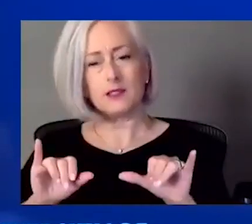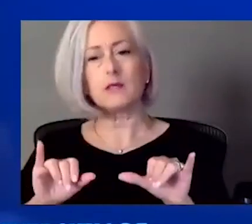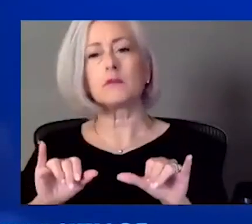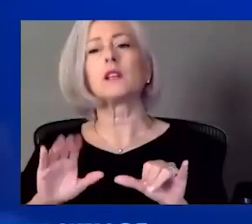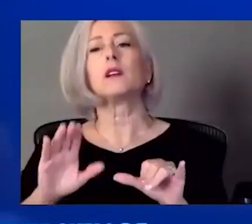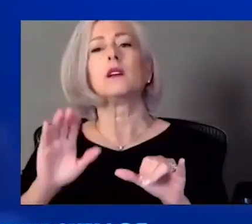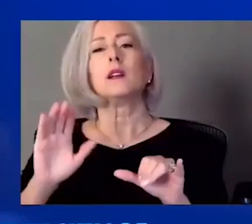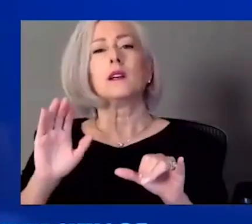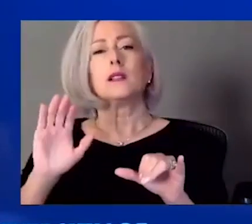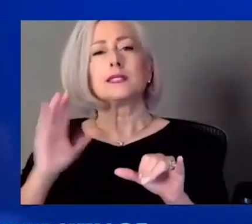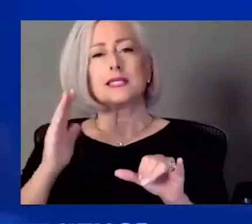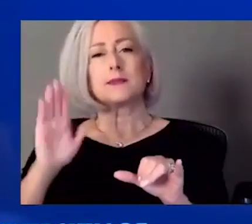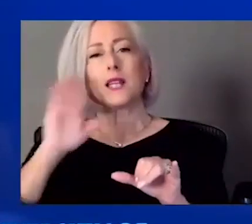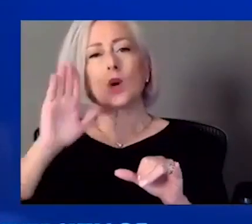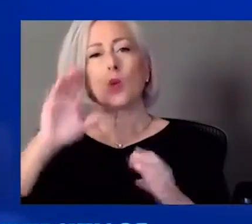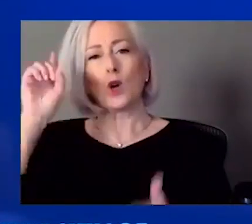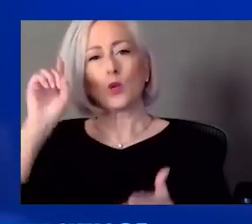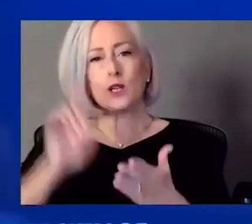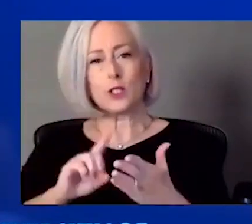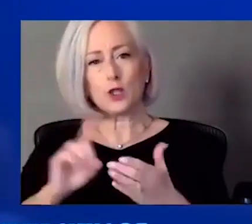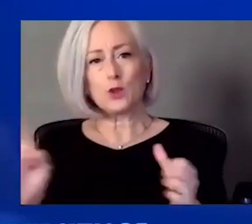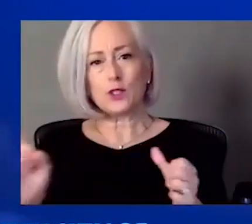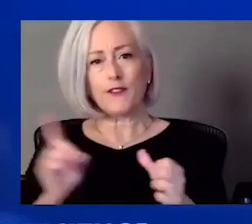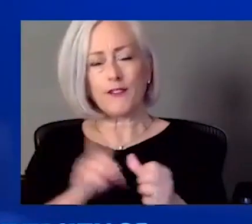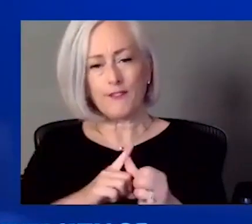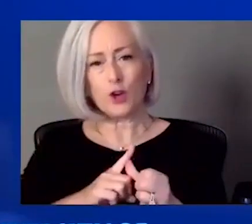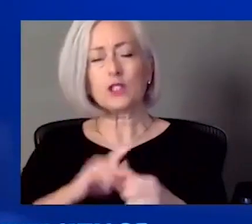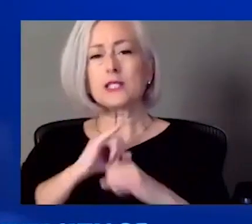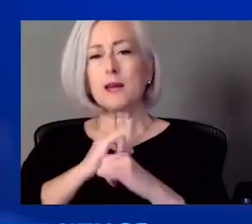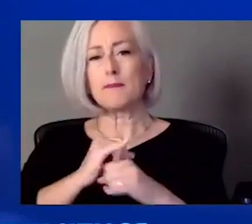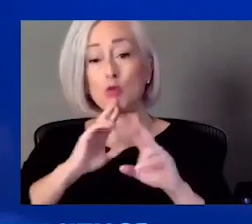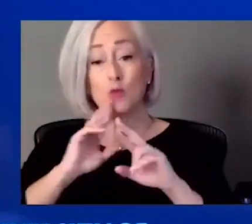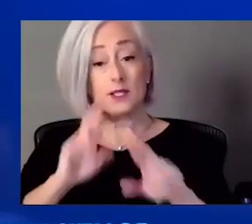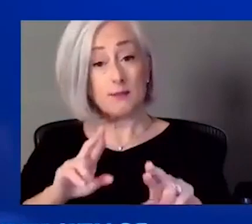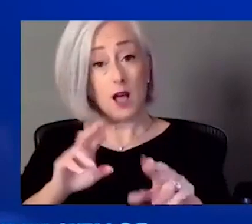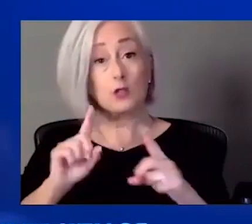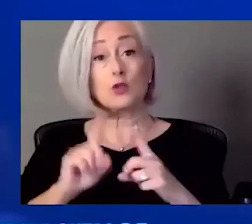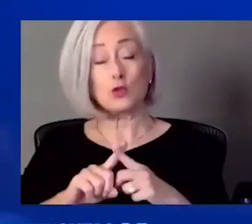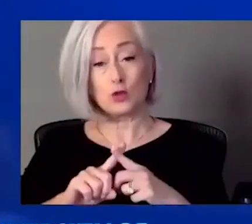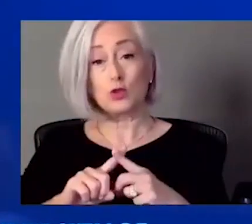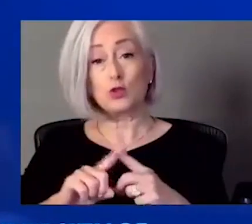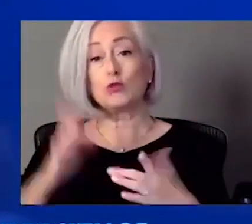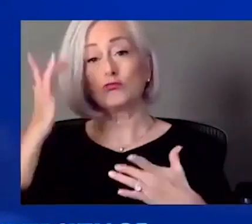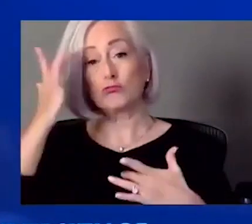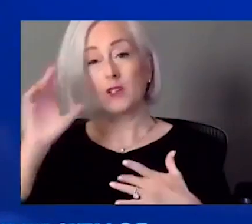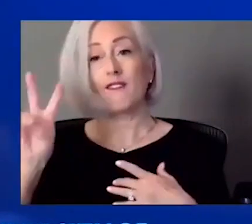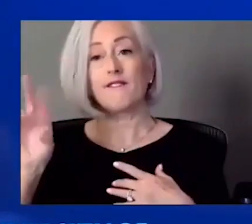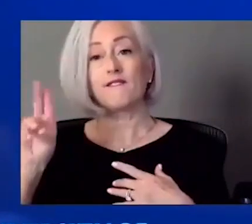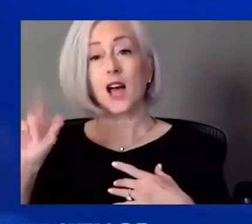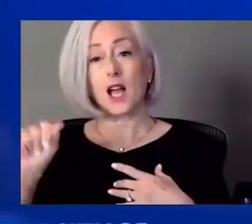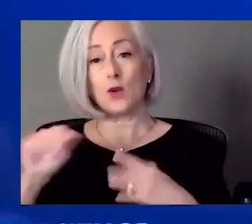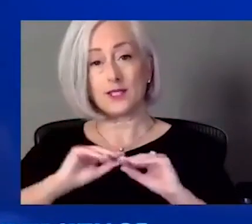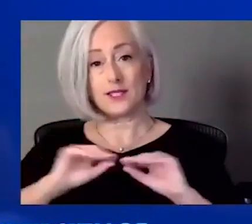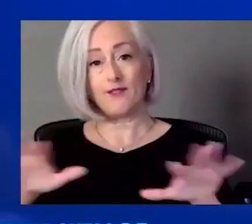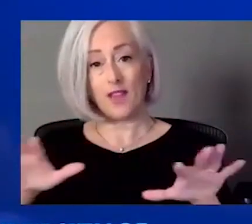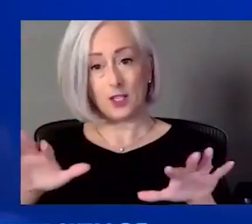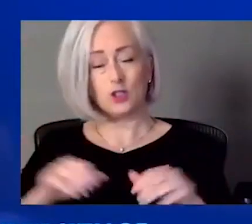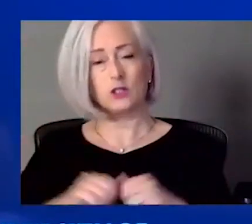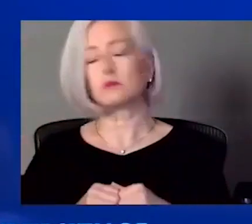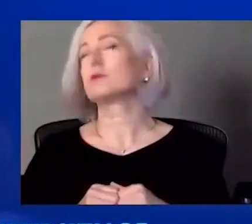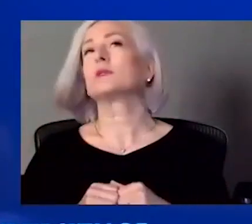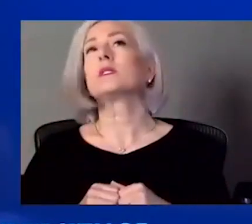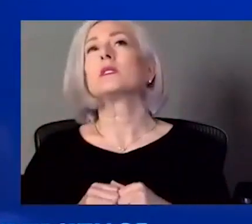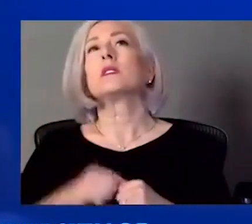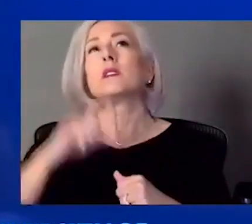reduce our initial immune response to the viral infection. Uh, we can maybe make correlations that this is the